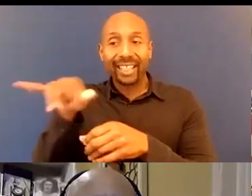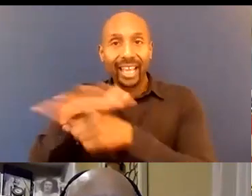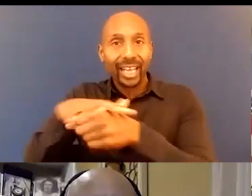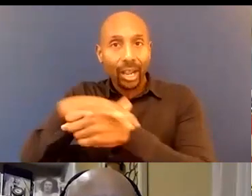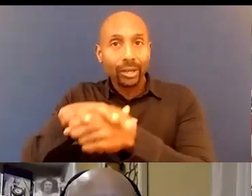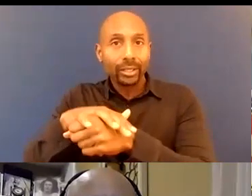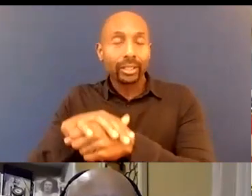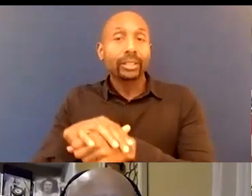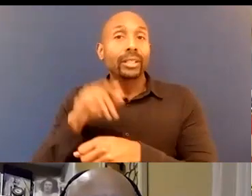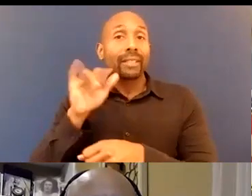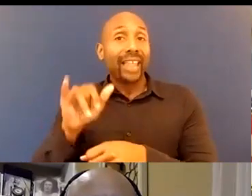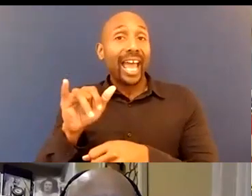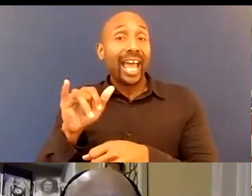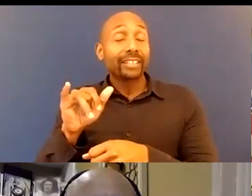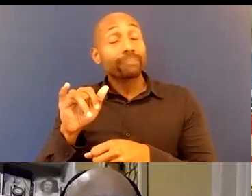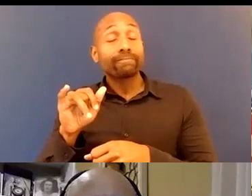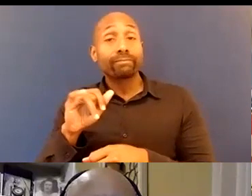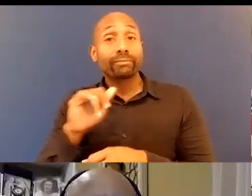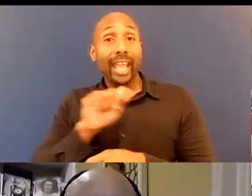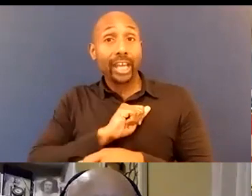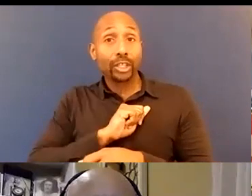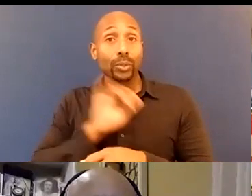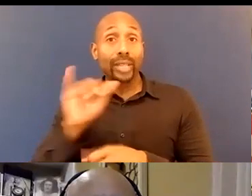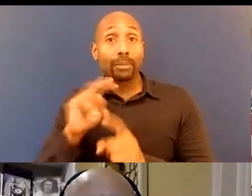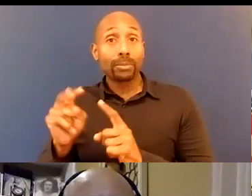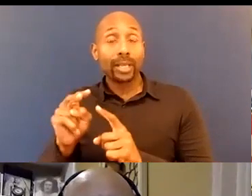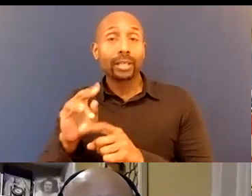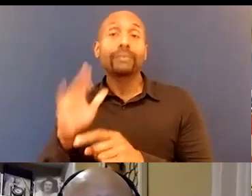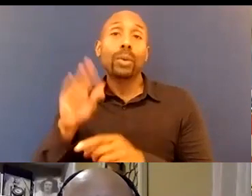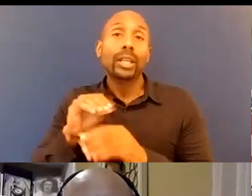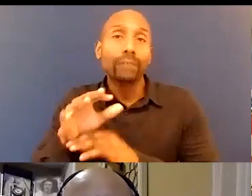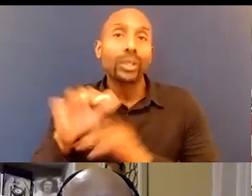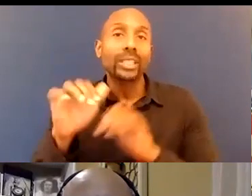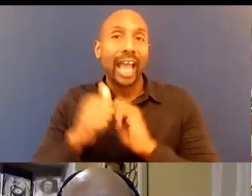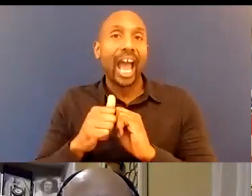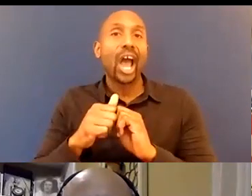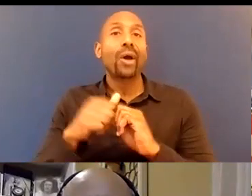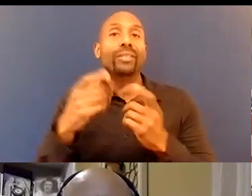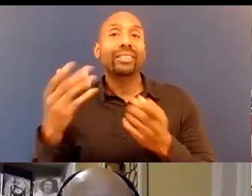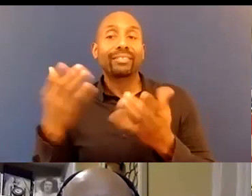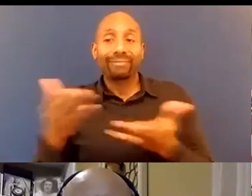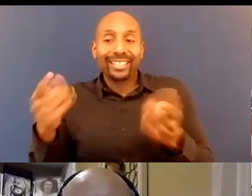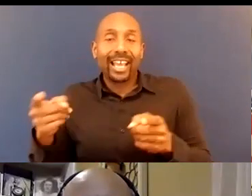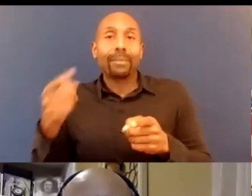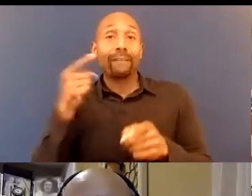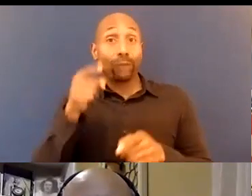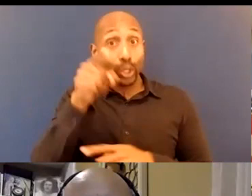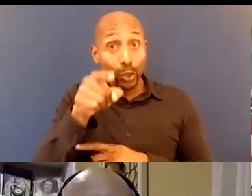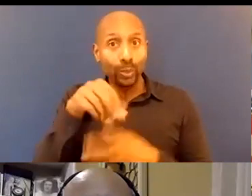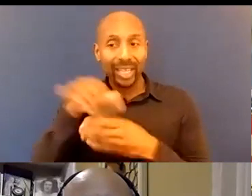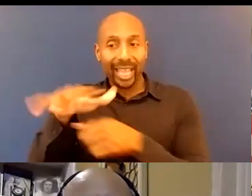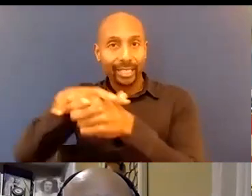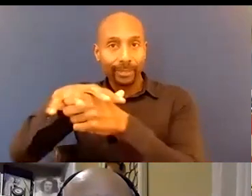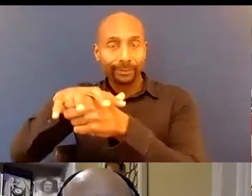but I think what we're really talking about here is that oftentimes these two things are conflated that if you want to talk about